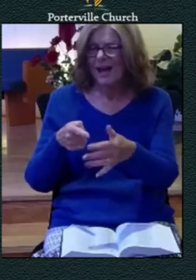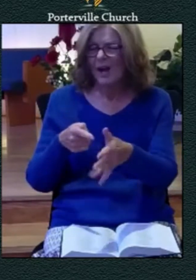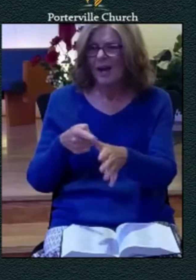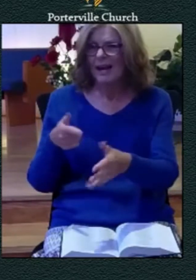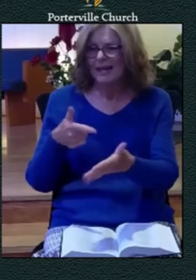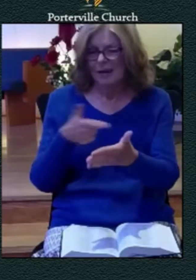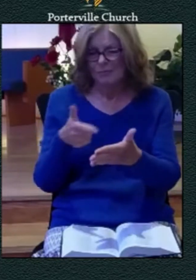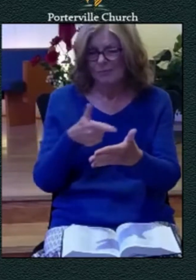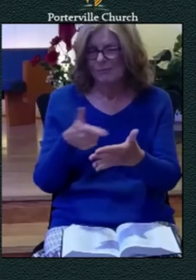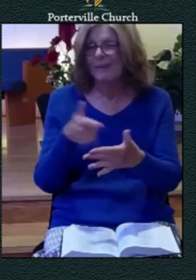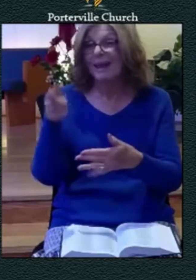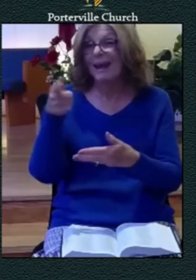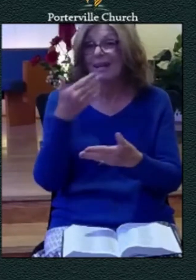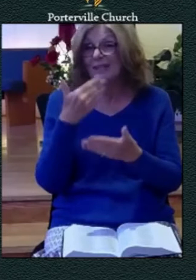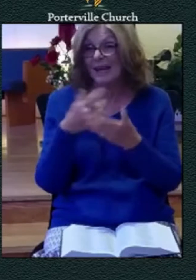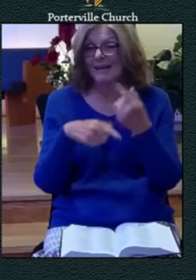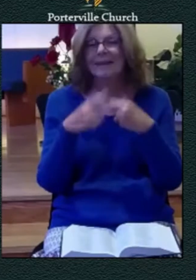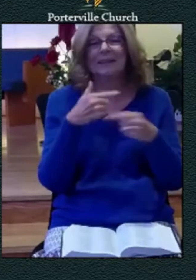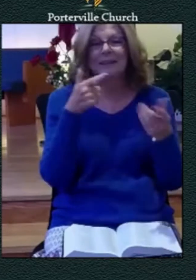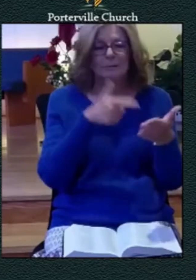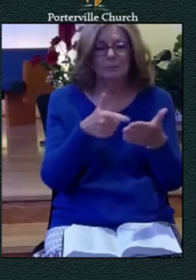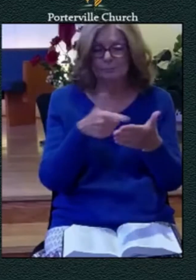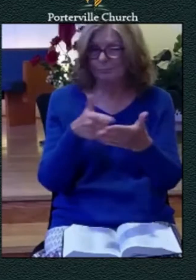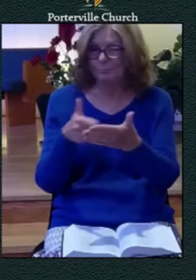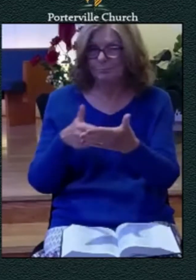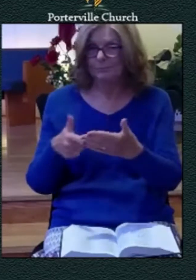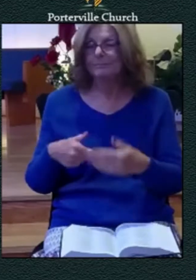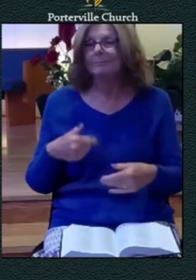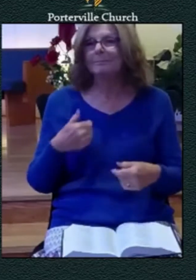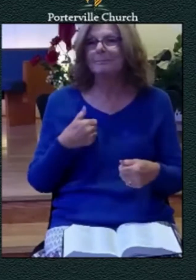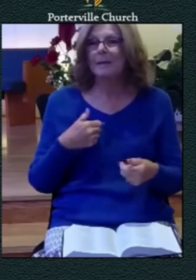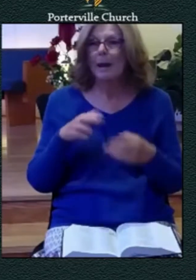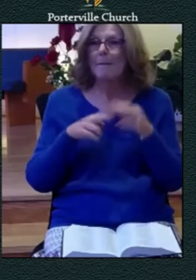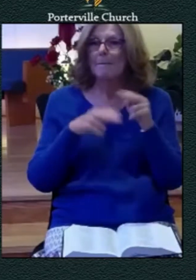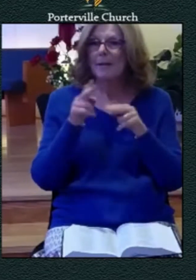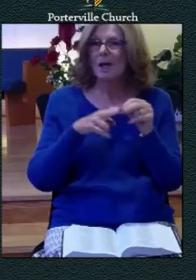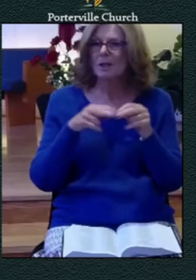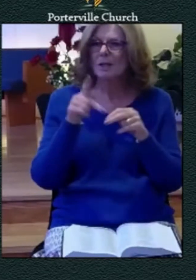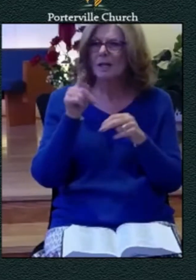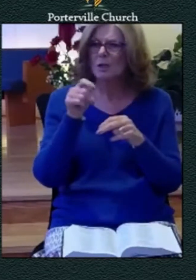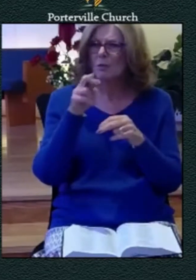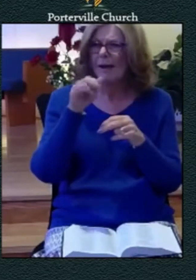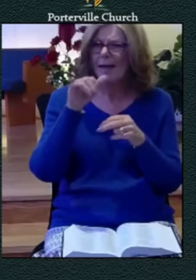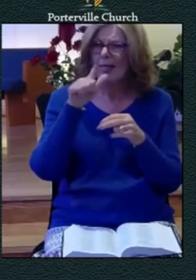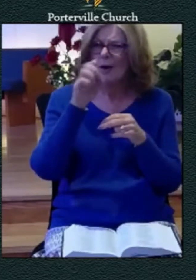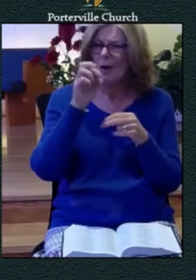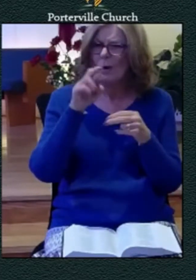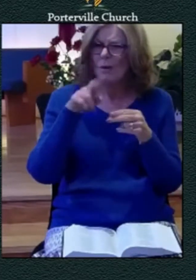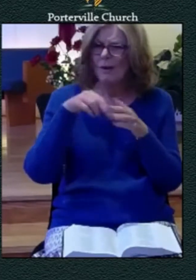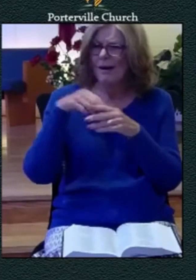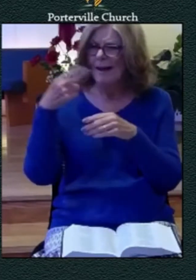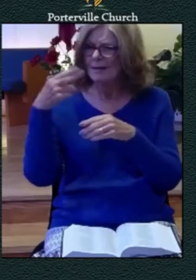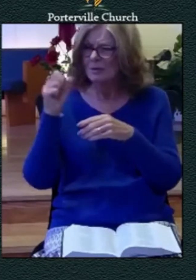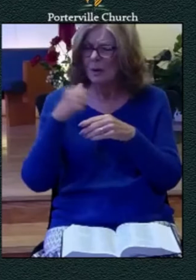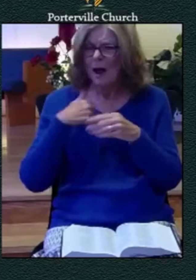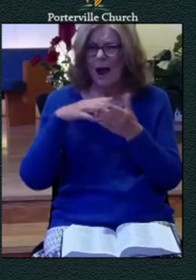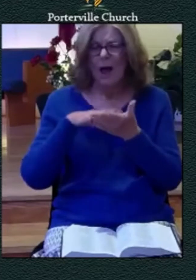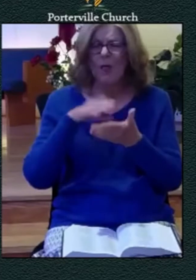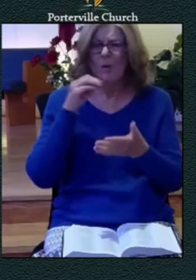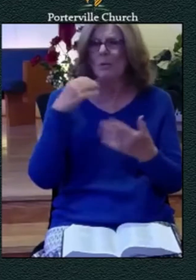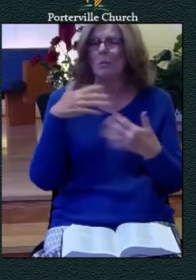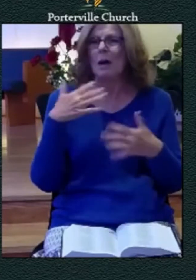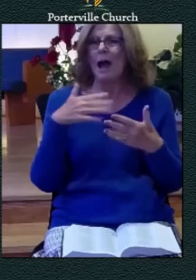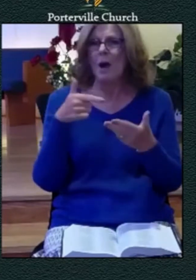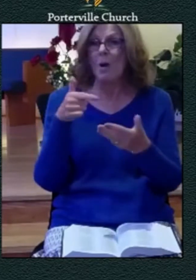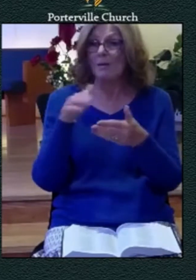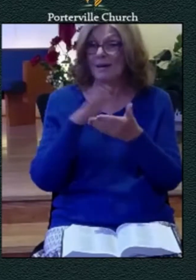and we we built a trailer in high school and and you know learned to do some really nice welds well